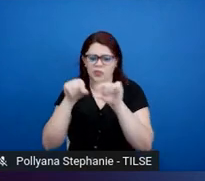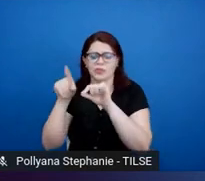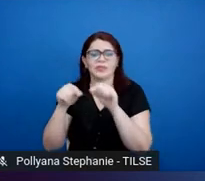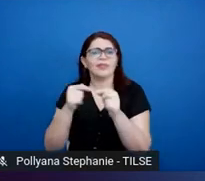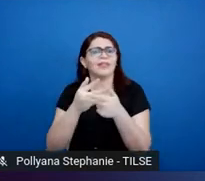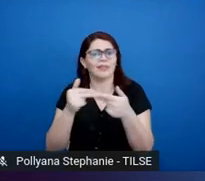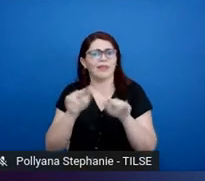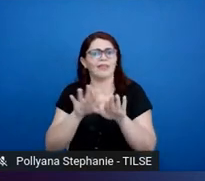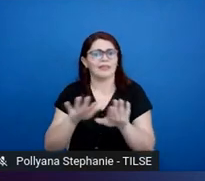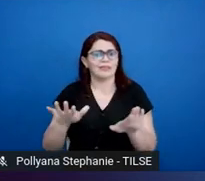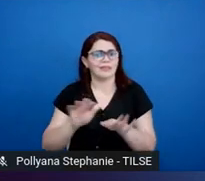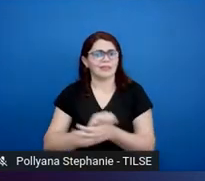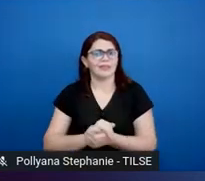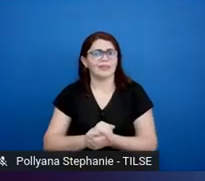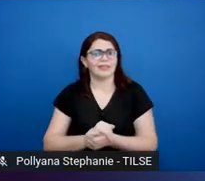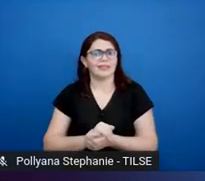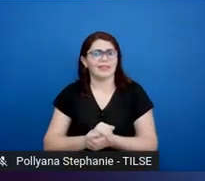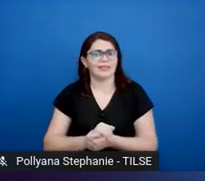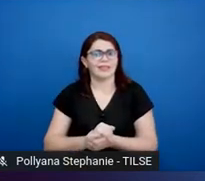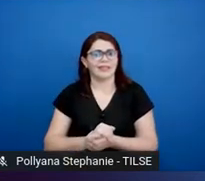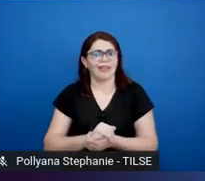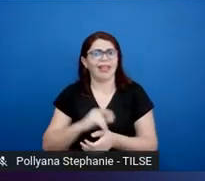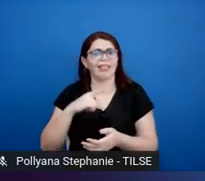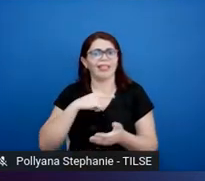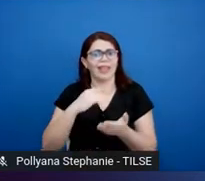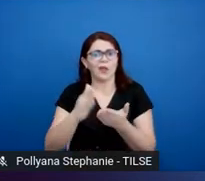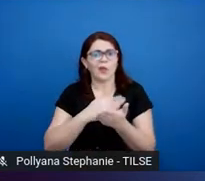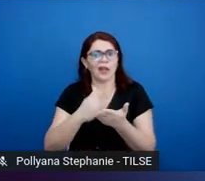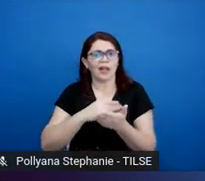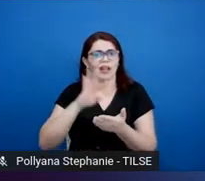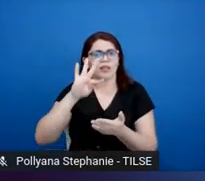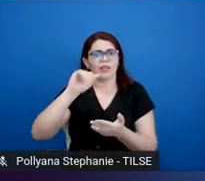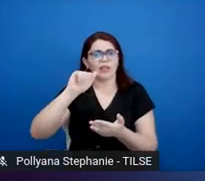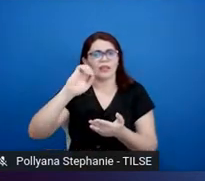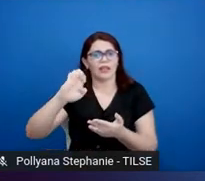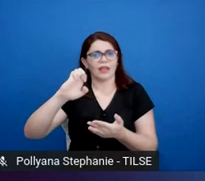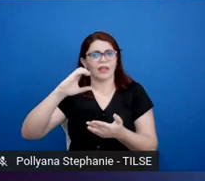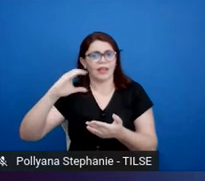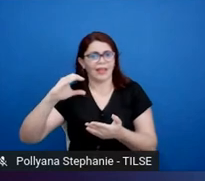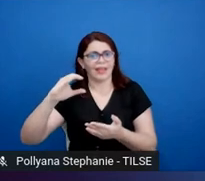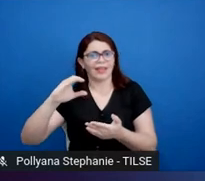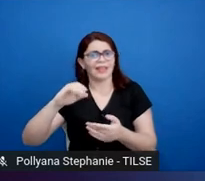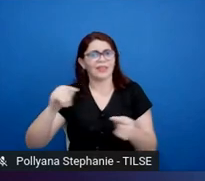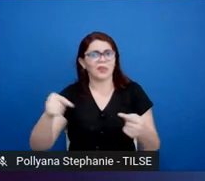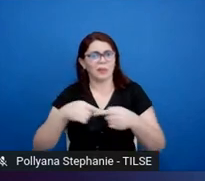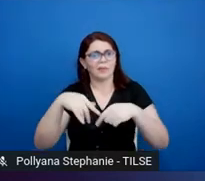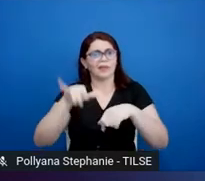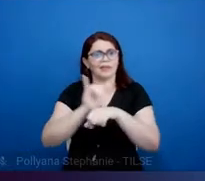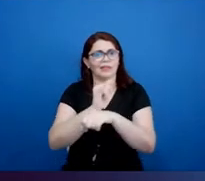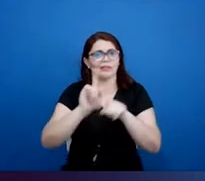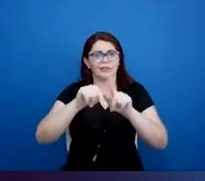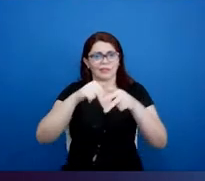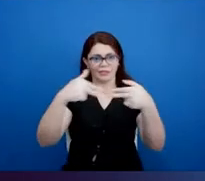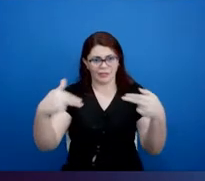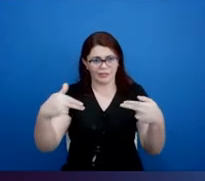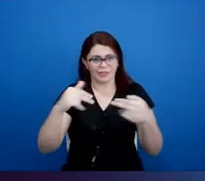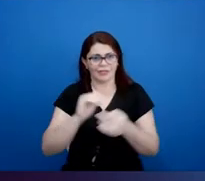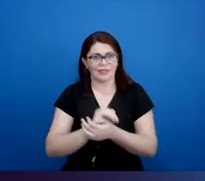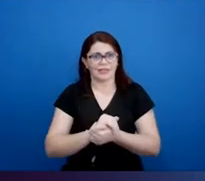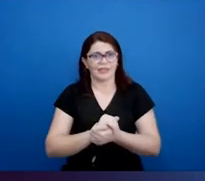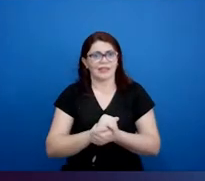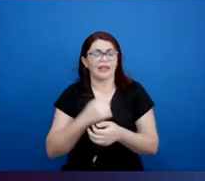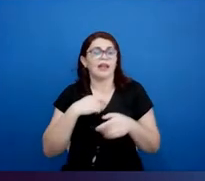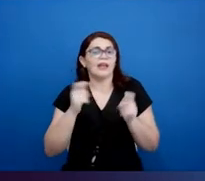in this TAAC handbook, which is linked in the references, I think it's a really good resource, we can